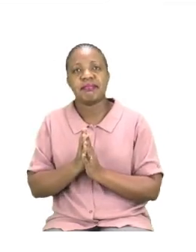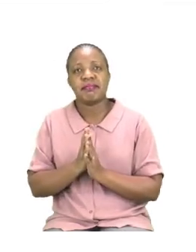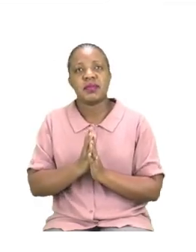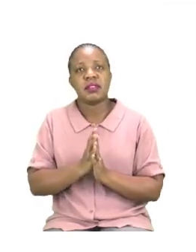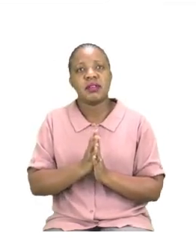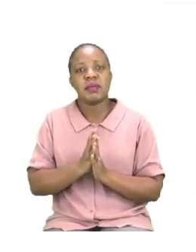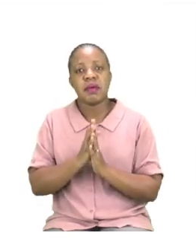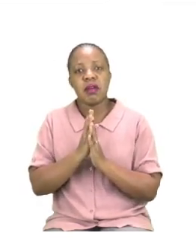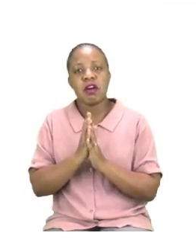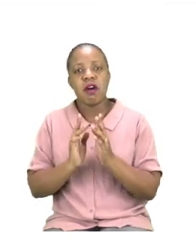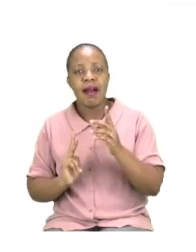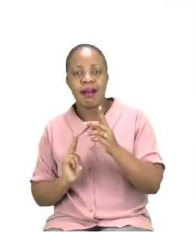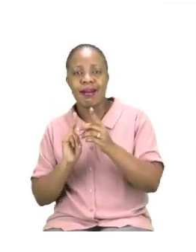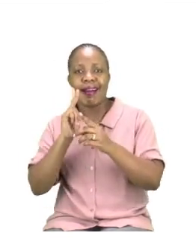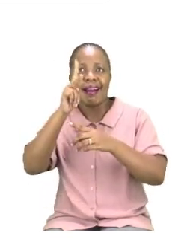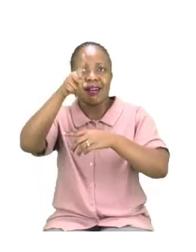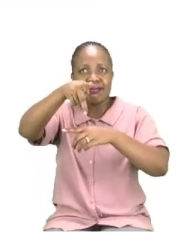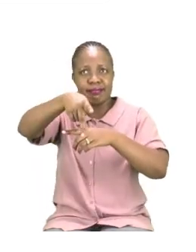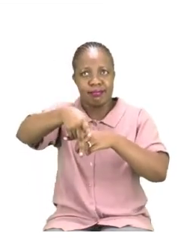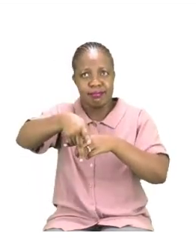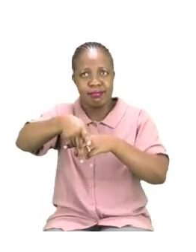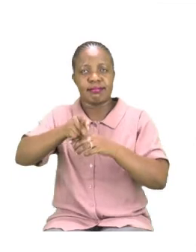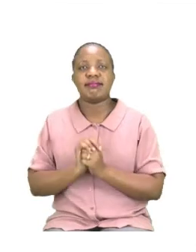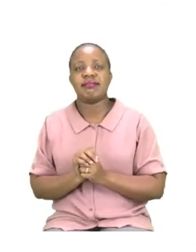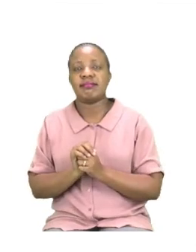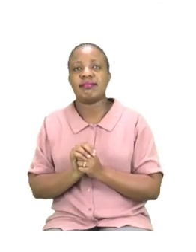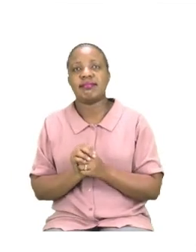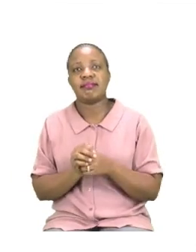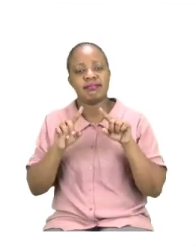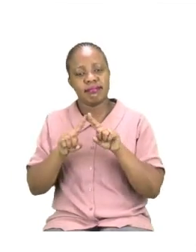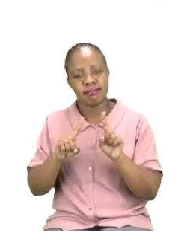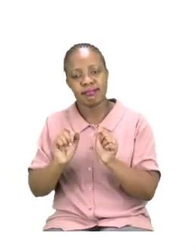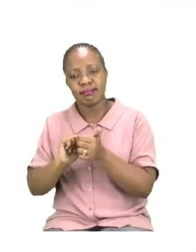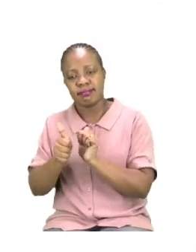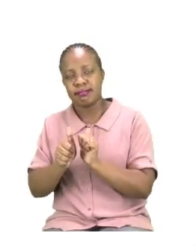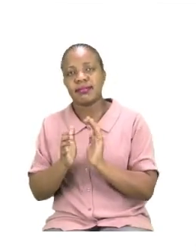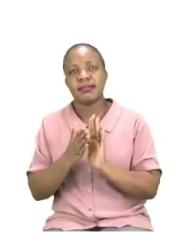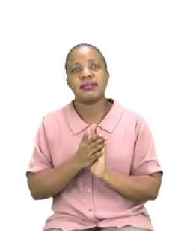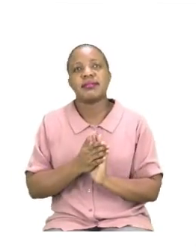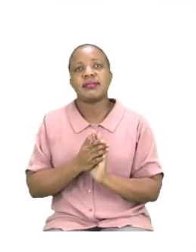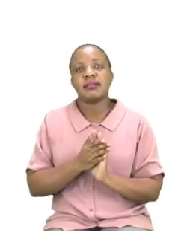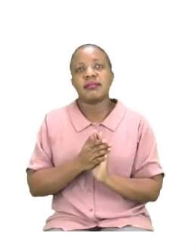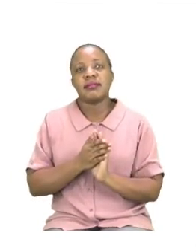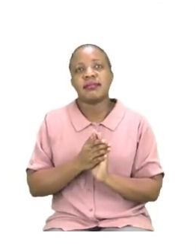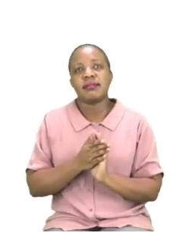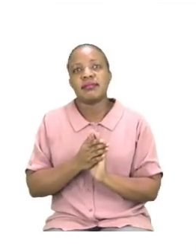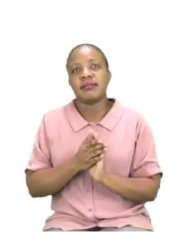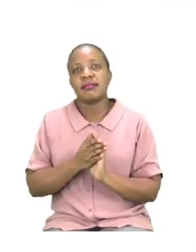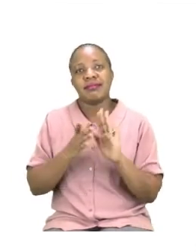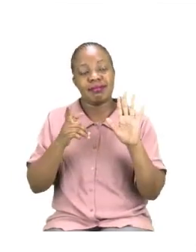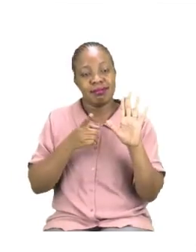high jump. That is also part of athletics. The next word is clouds.